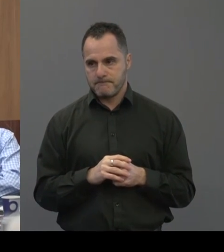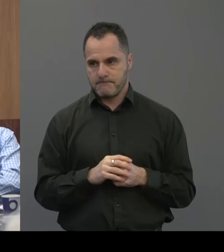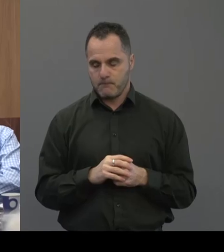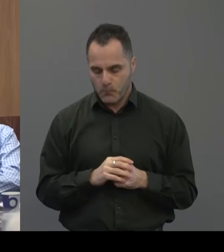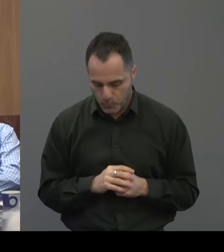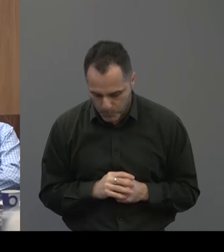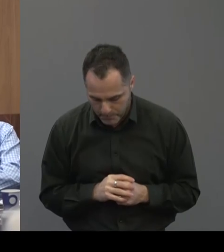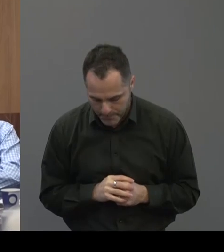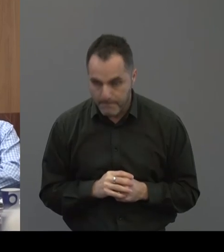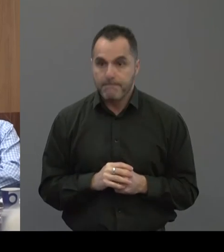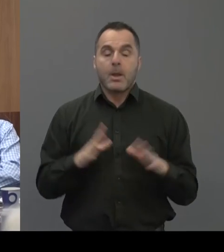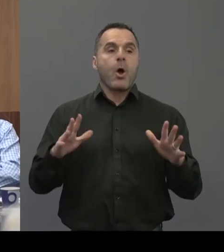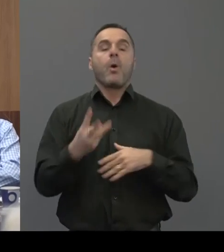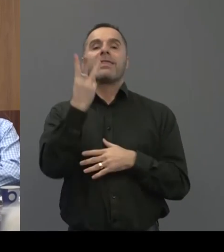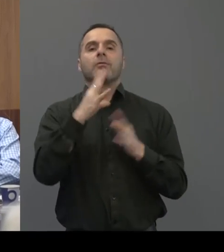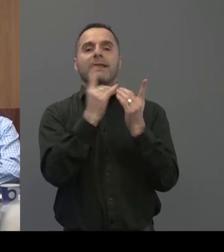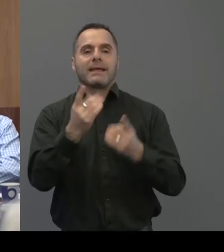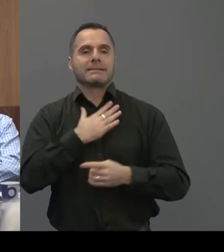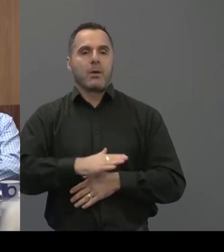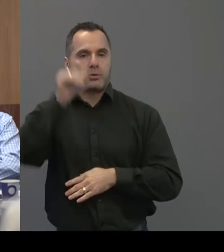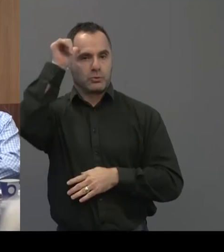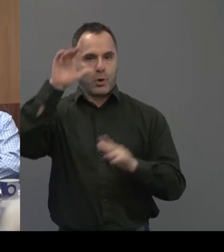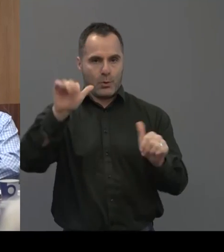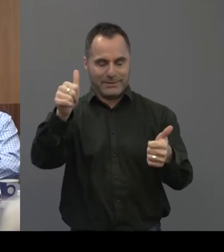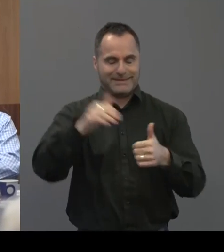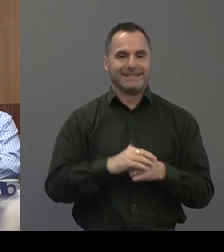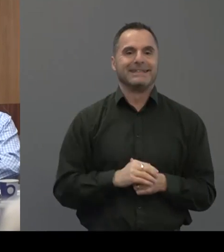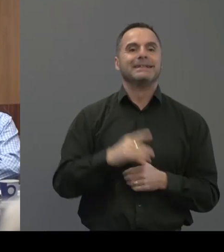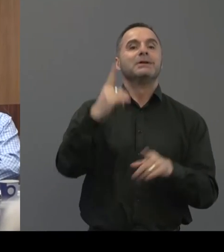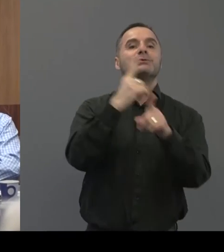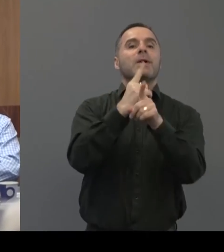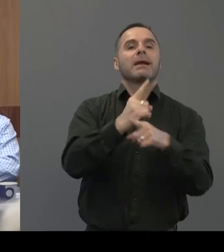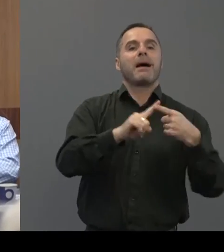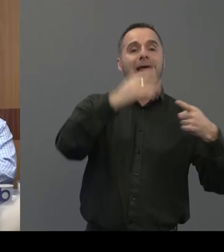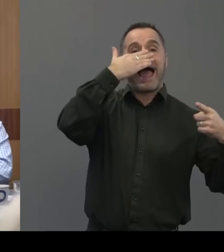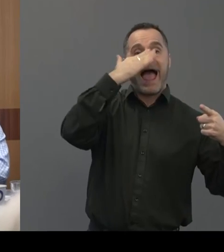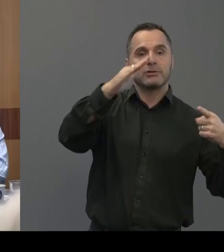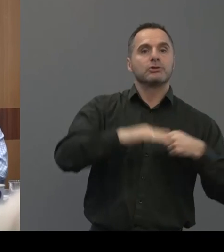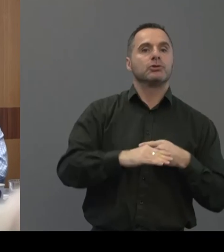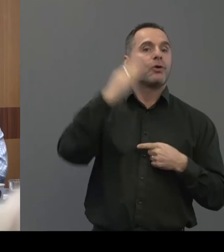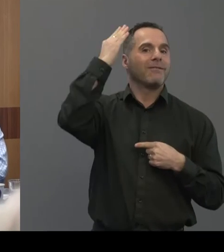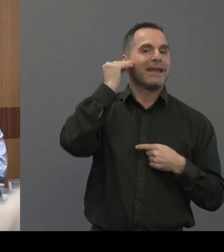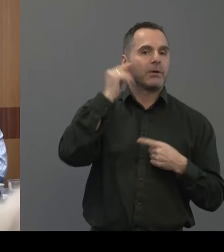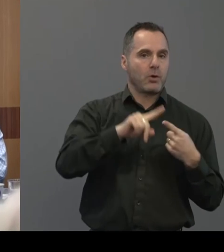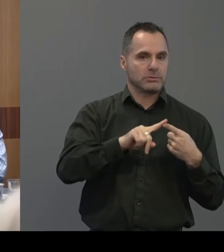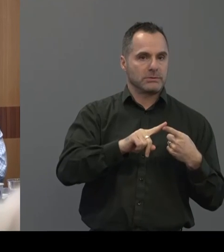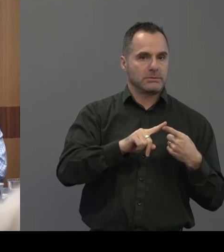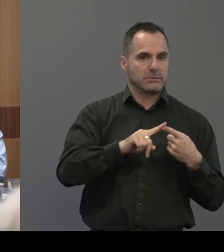I've got three things that I would want to know about. Uh, first of all is about the attitude of hearing loss.